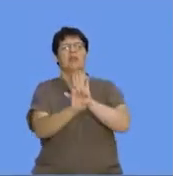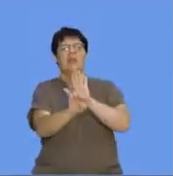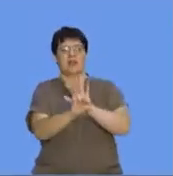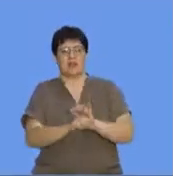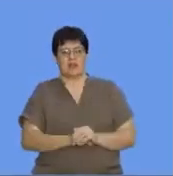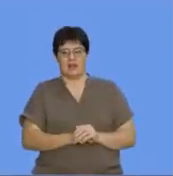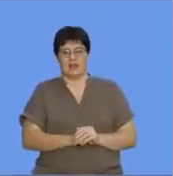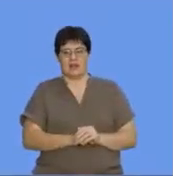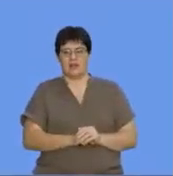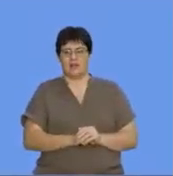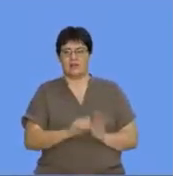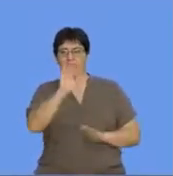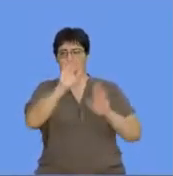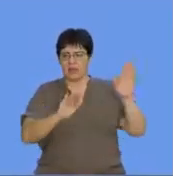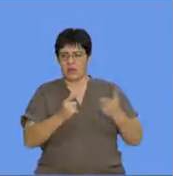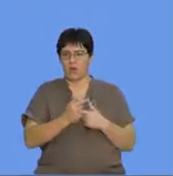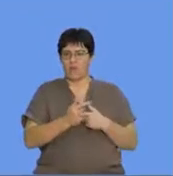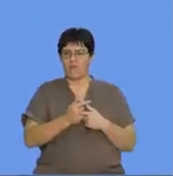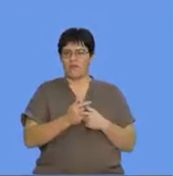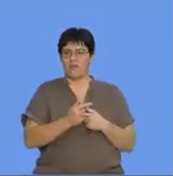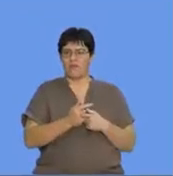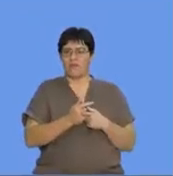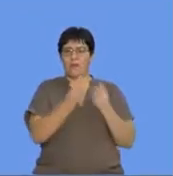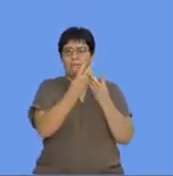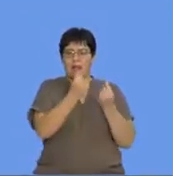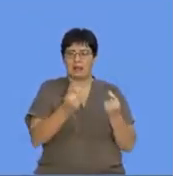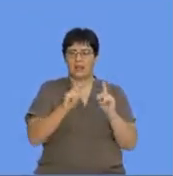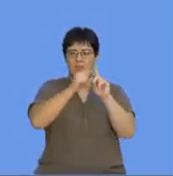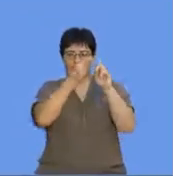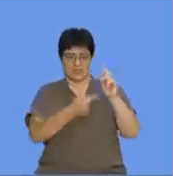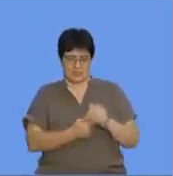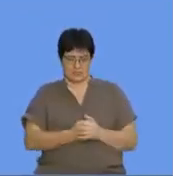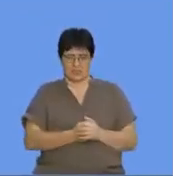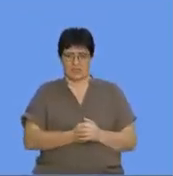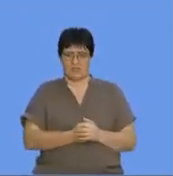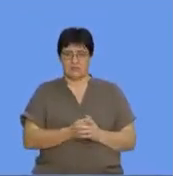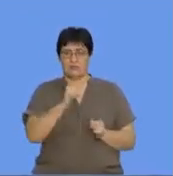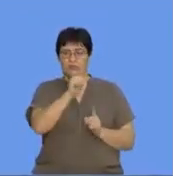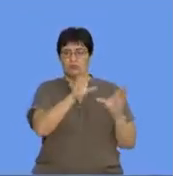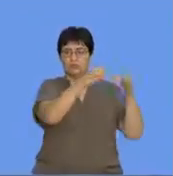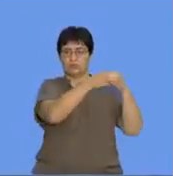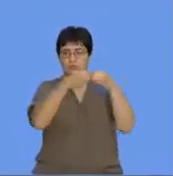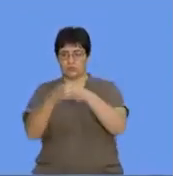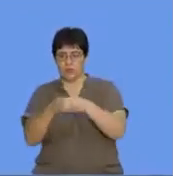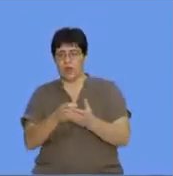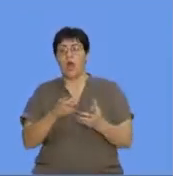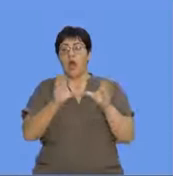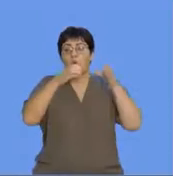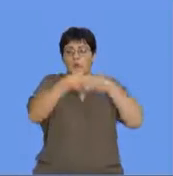the pattern of melting points. OK. If you take carbon, silicon, and germanium, they are actually in the same group. And you